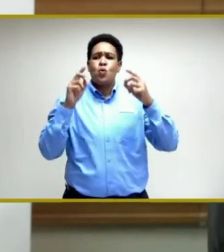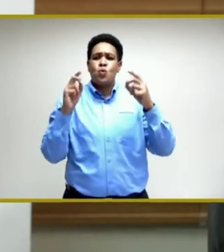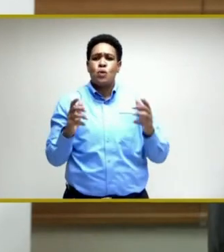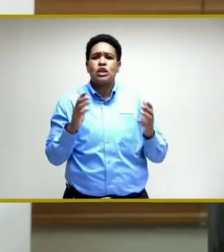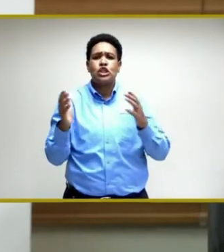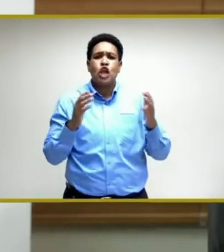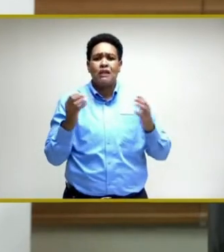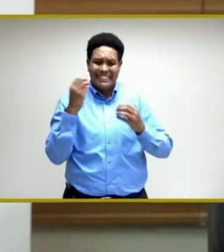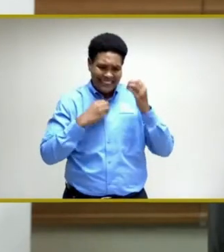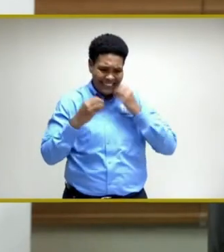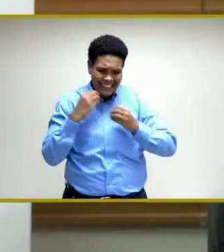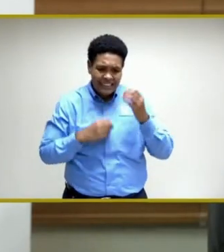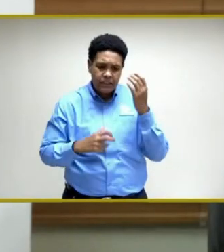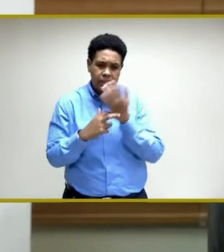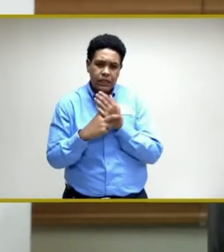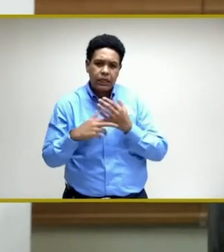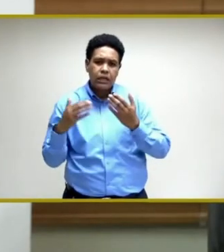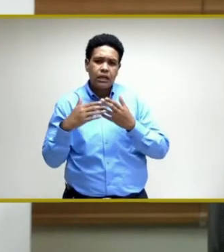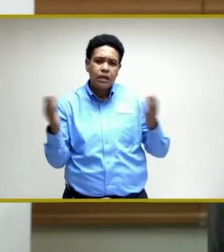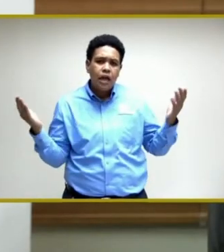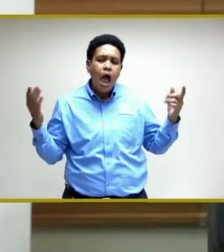meal tickets and all that.